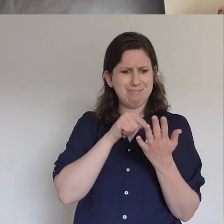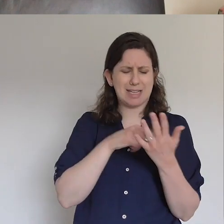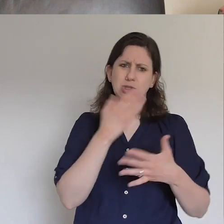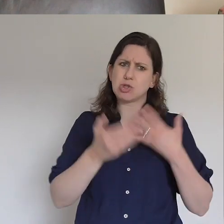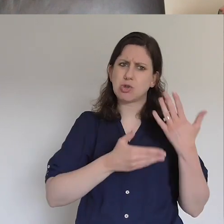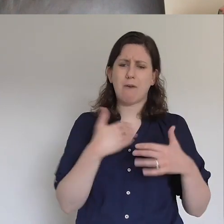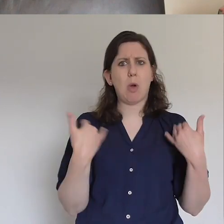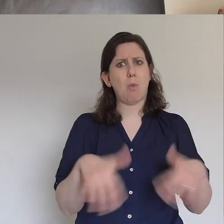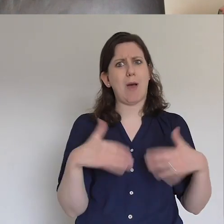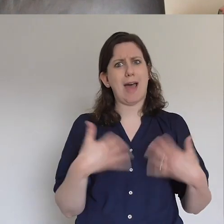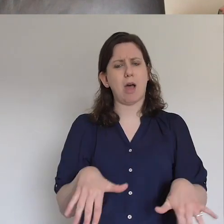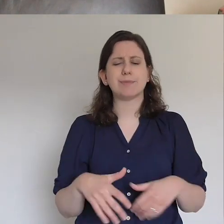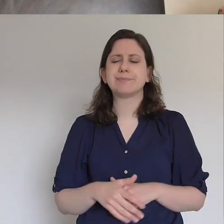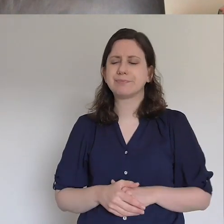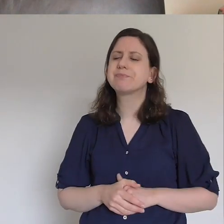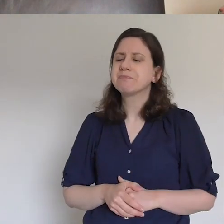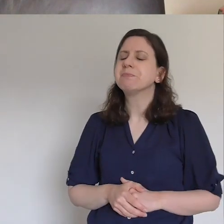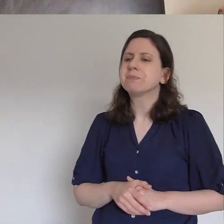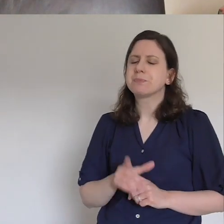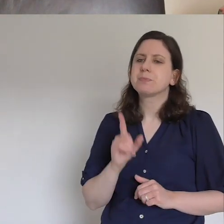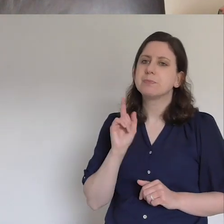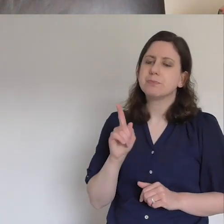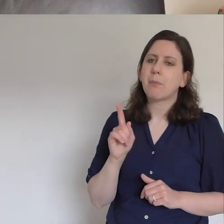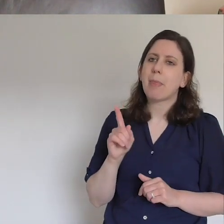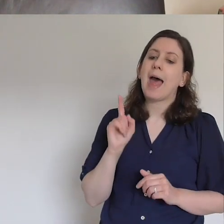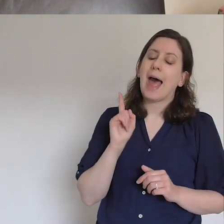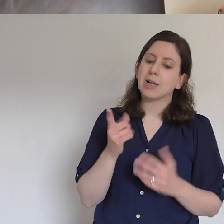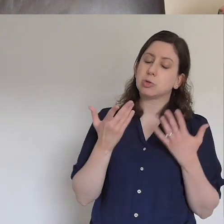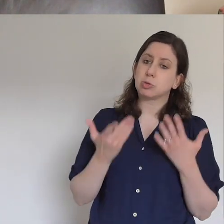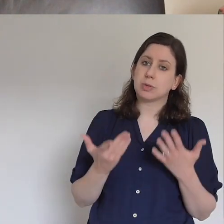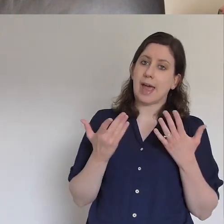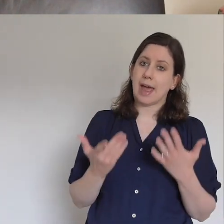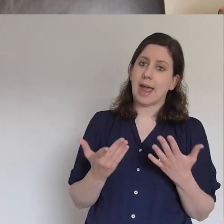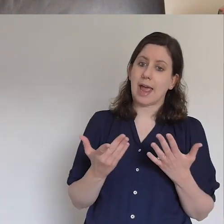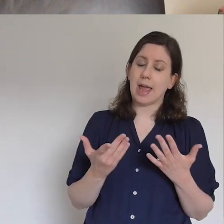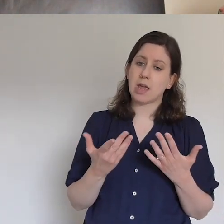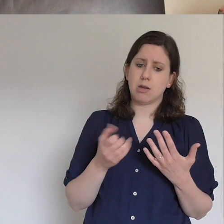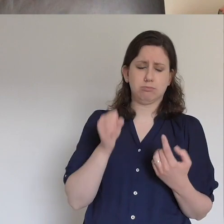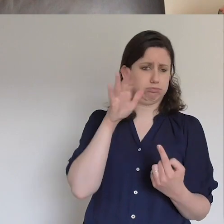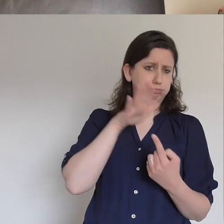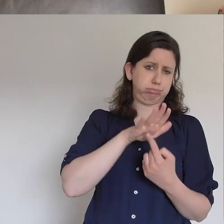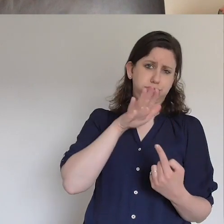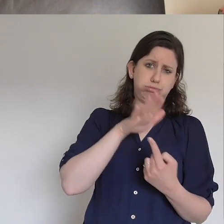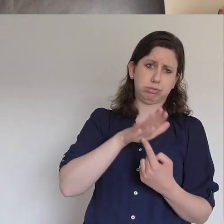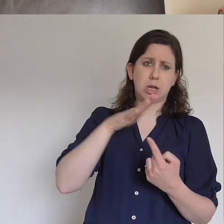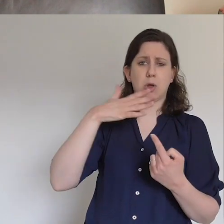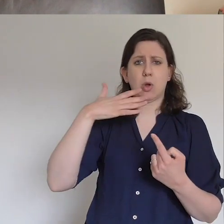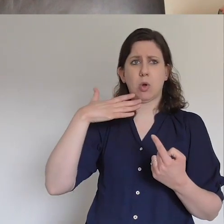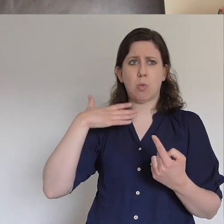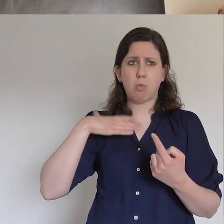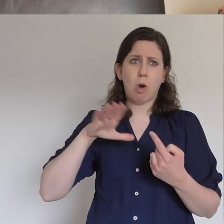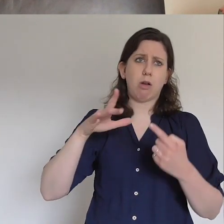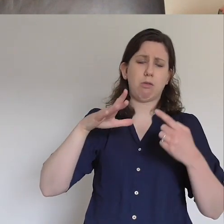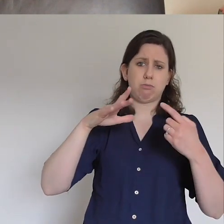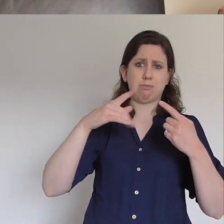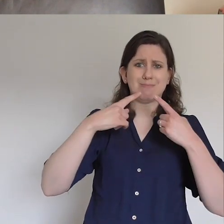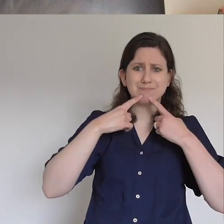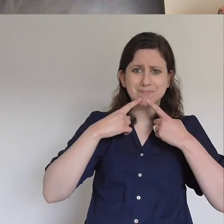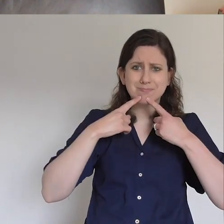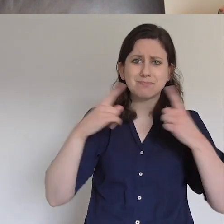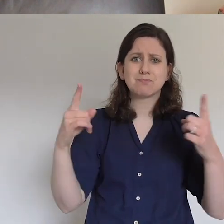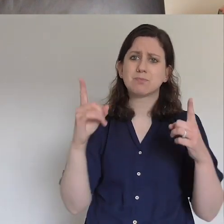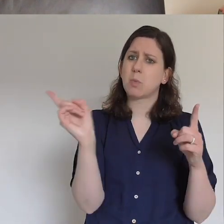Yeah, and I think what we really want to highlight from the passage today, and if you take anything from it,